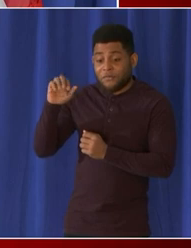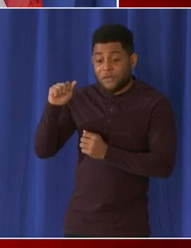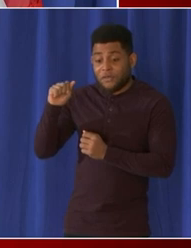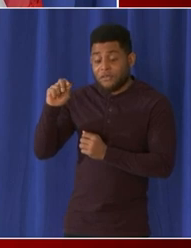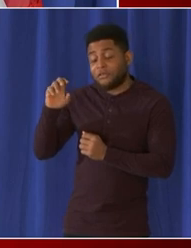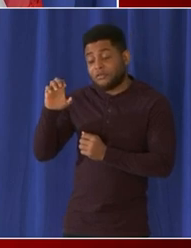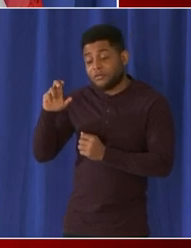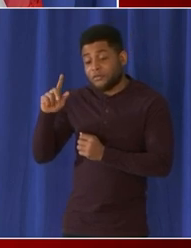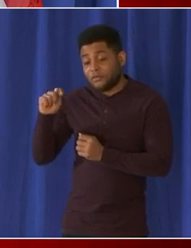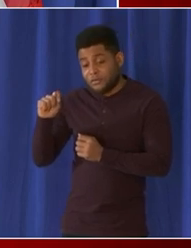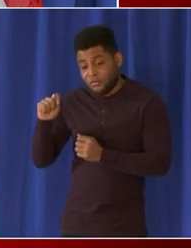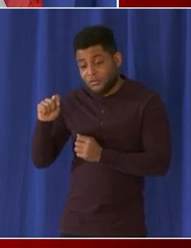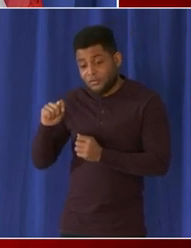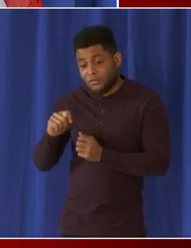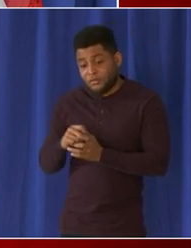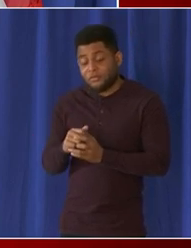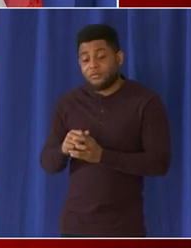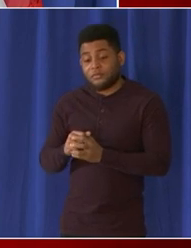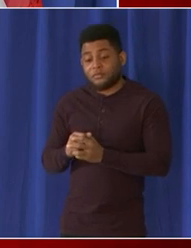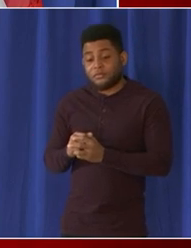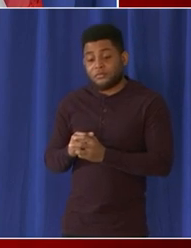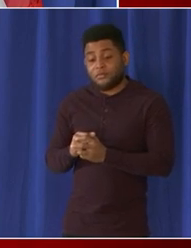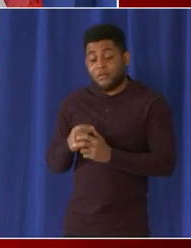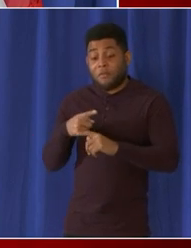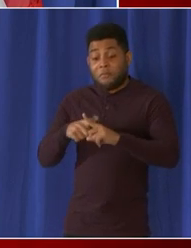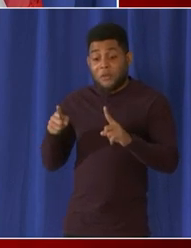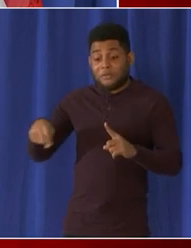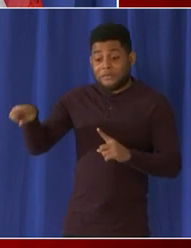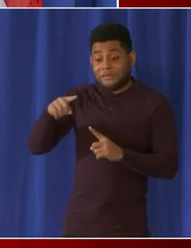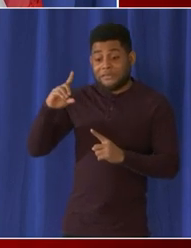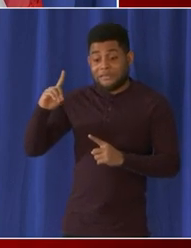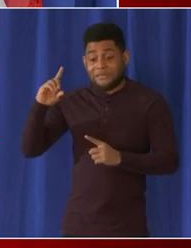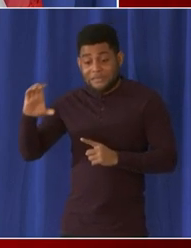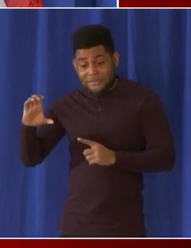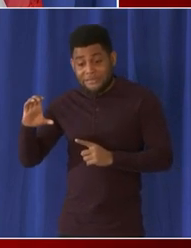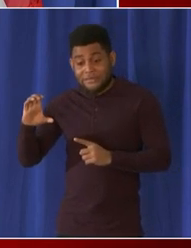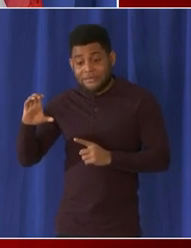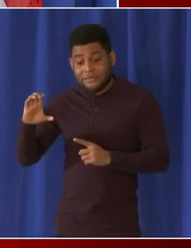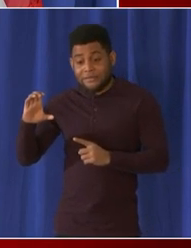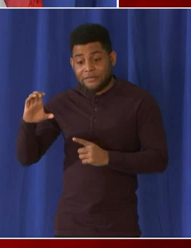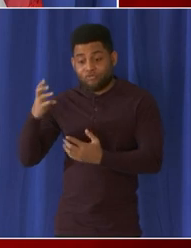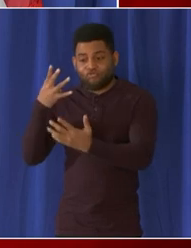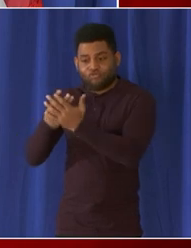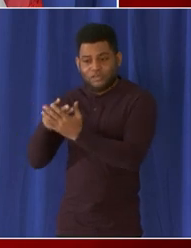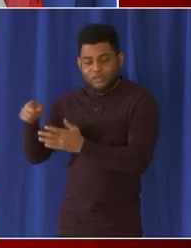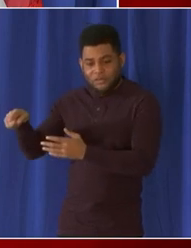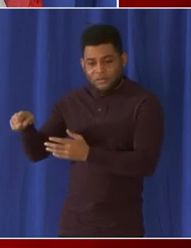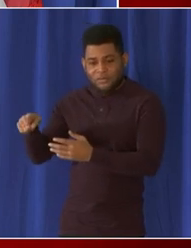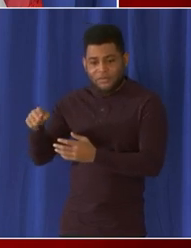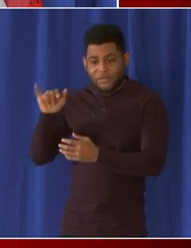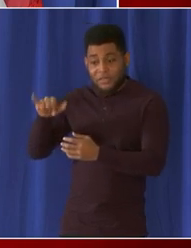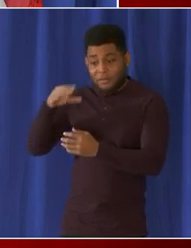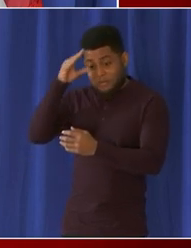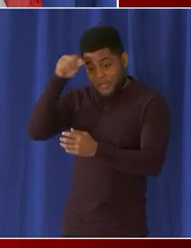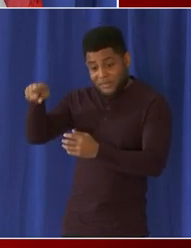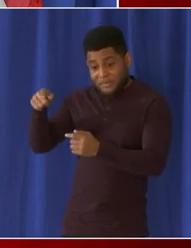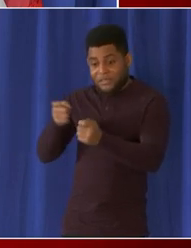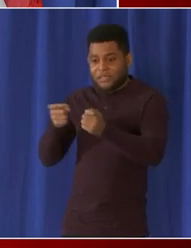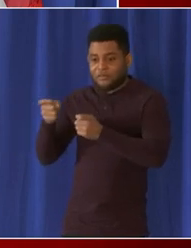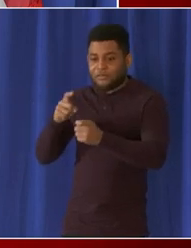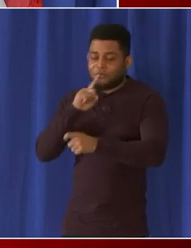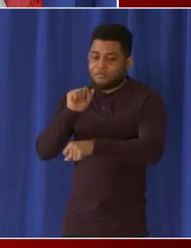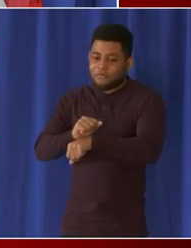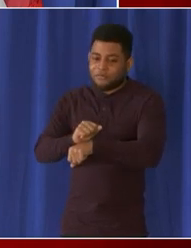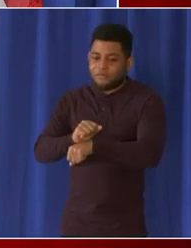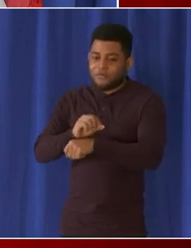dpw i'm sorry of dc um corrections he actually moved and that's why